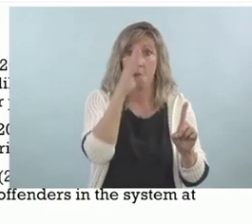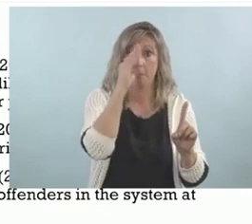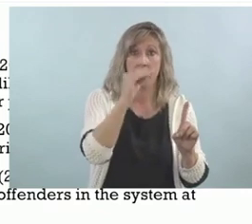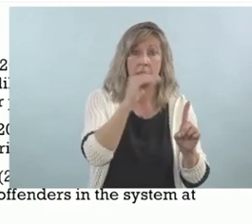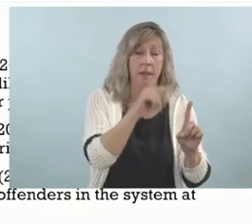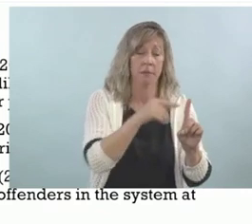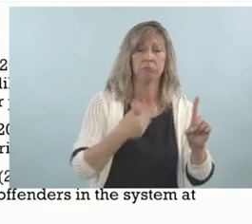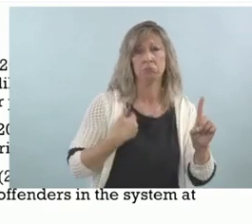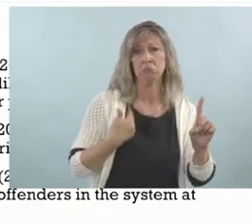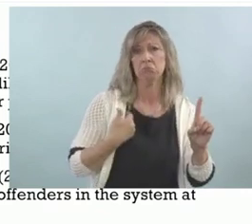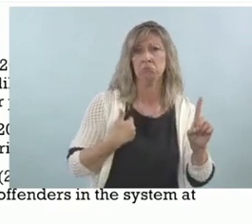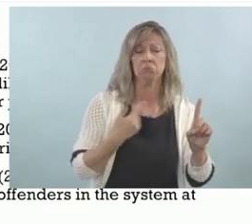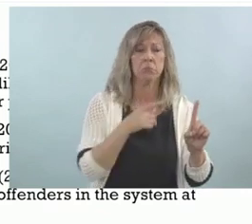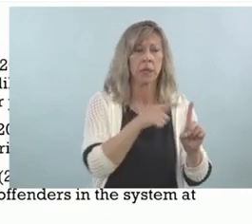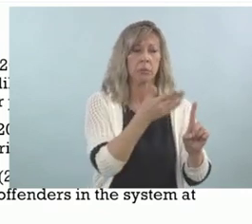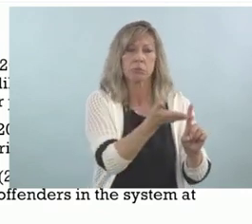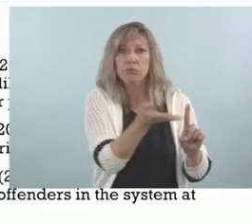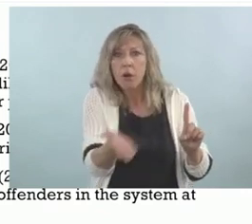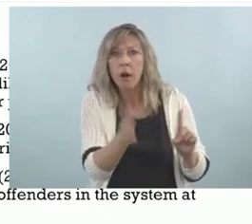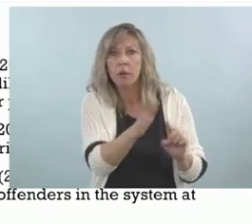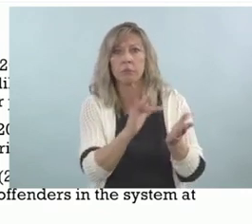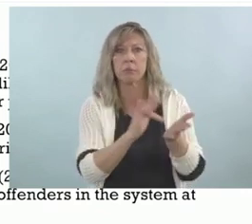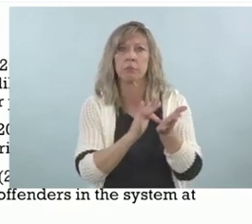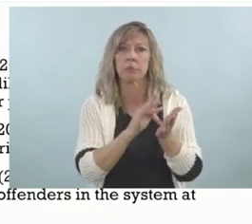medication to school with him.